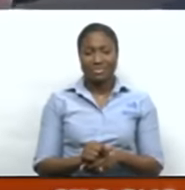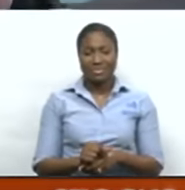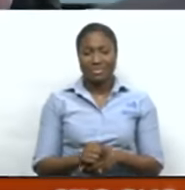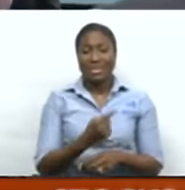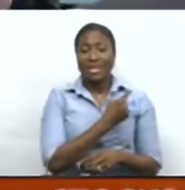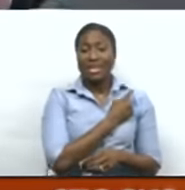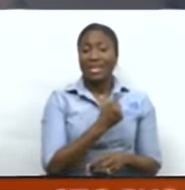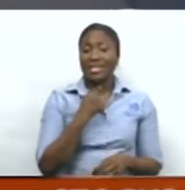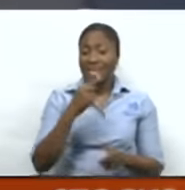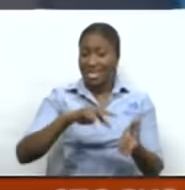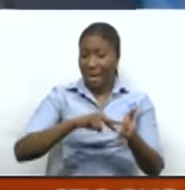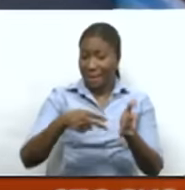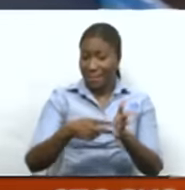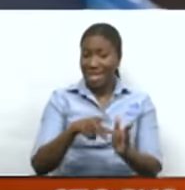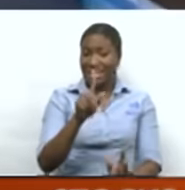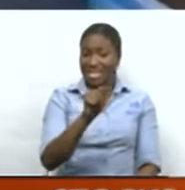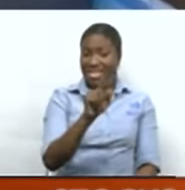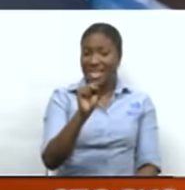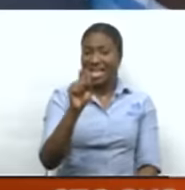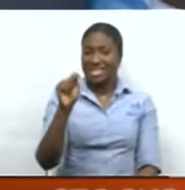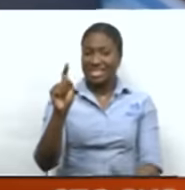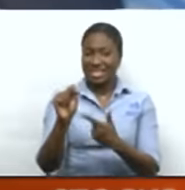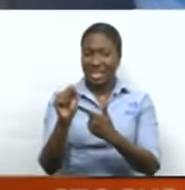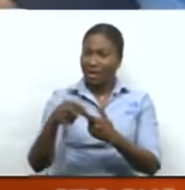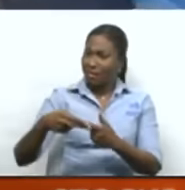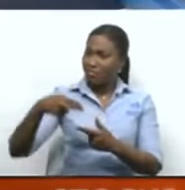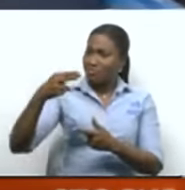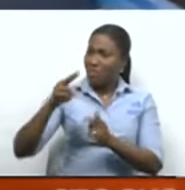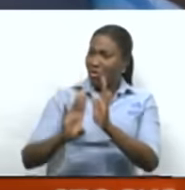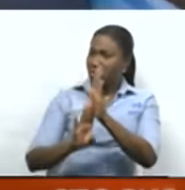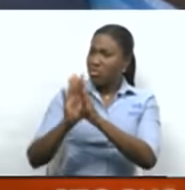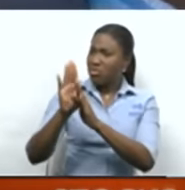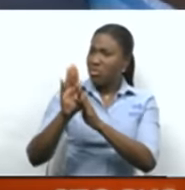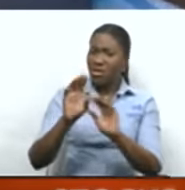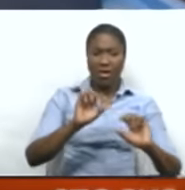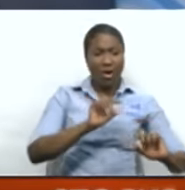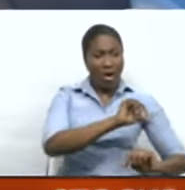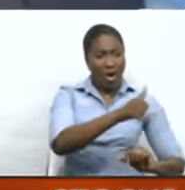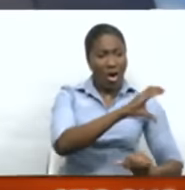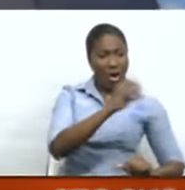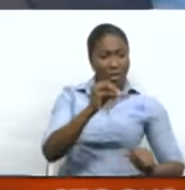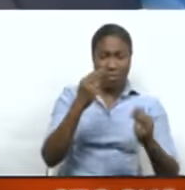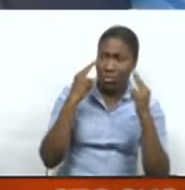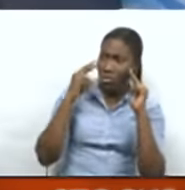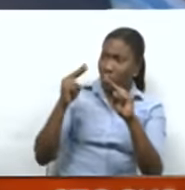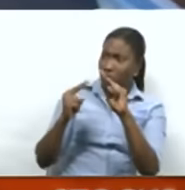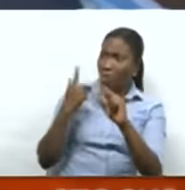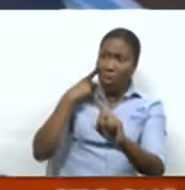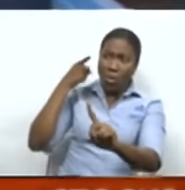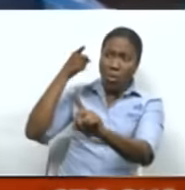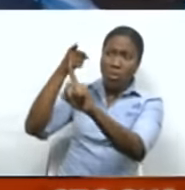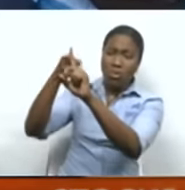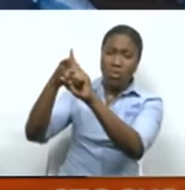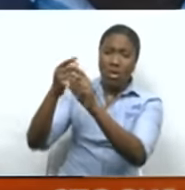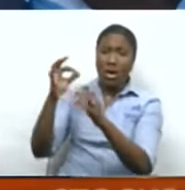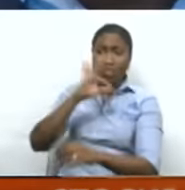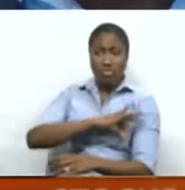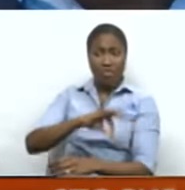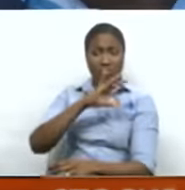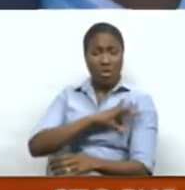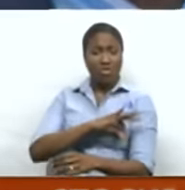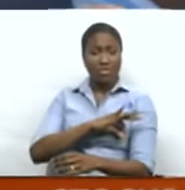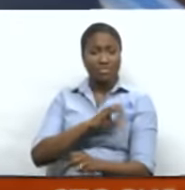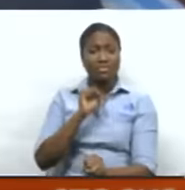that TSTT is hitting the benchmarks necessary, coming back to profitability. And in terms of when would we see that